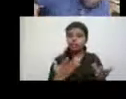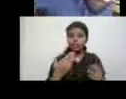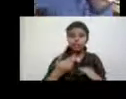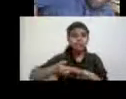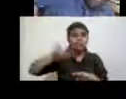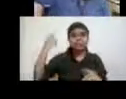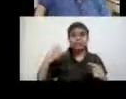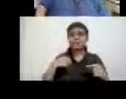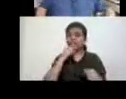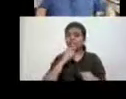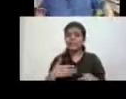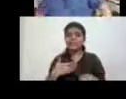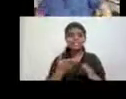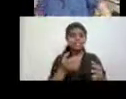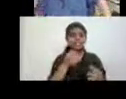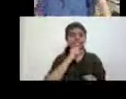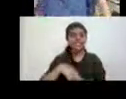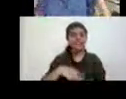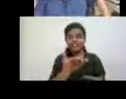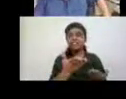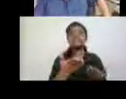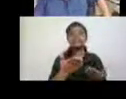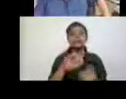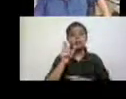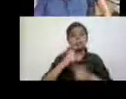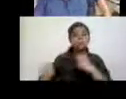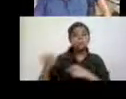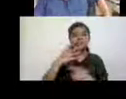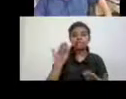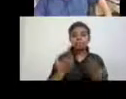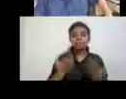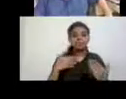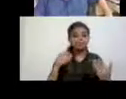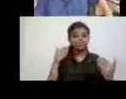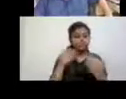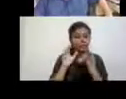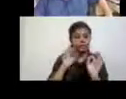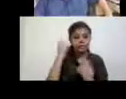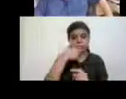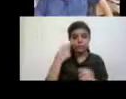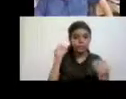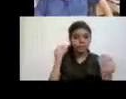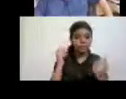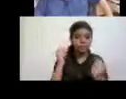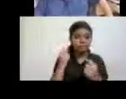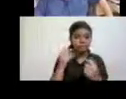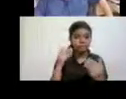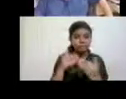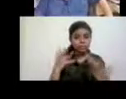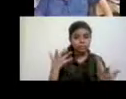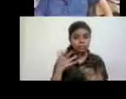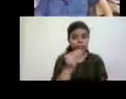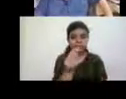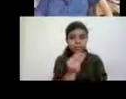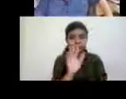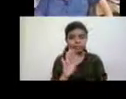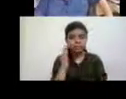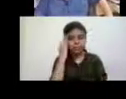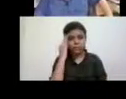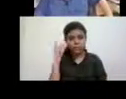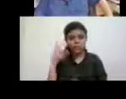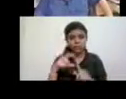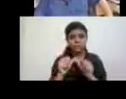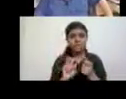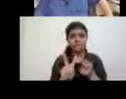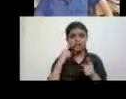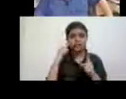this was. And other people you may or may not be familiar with, Sharon, you may know David Mitchell and